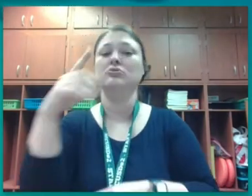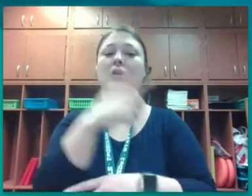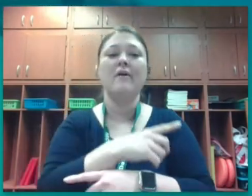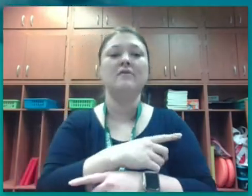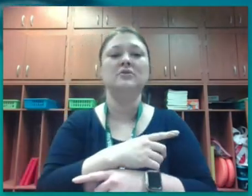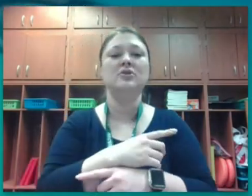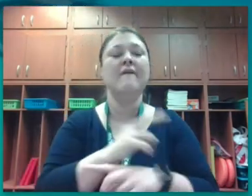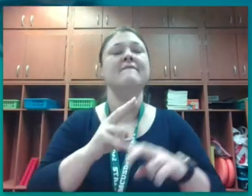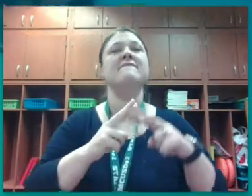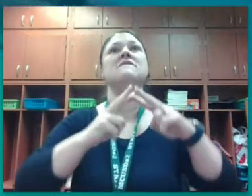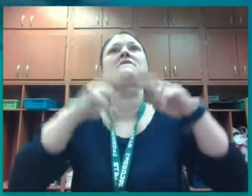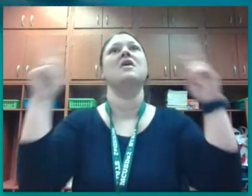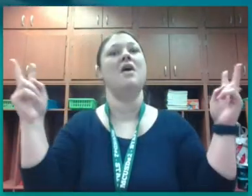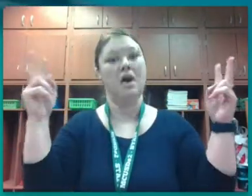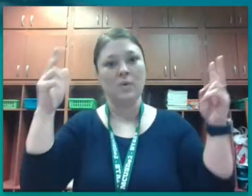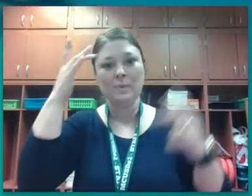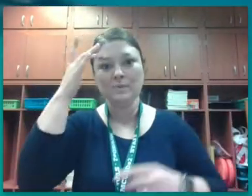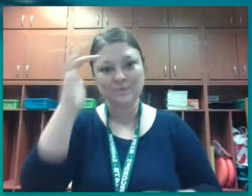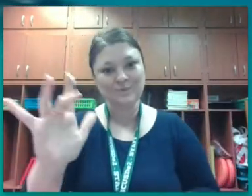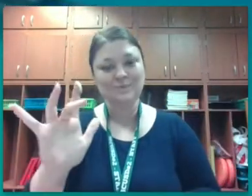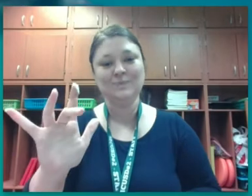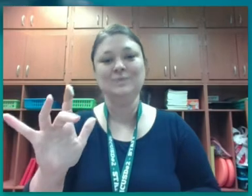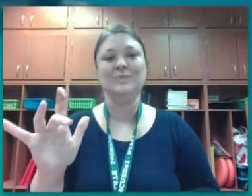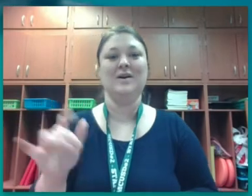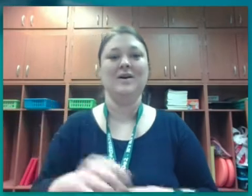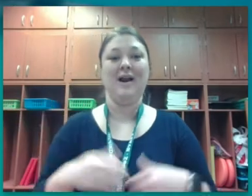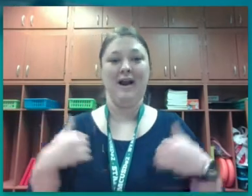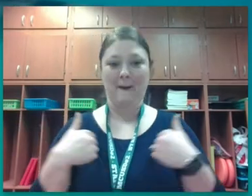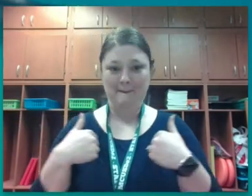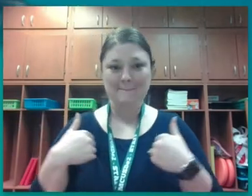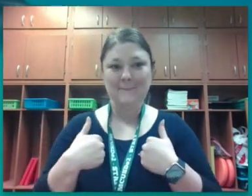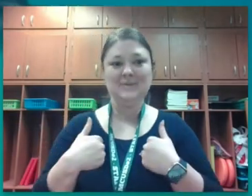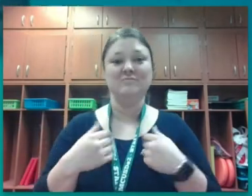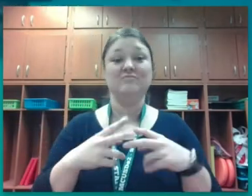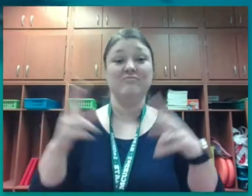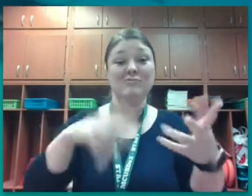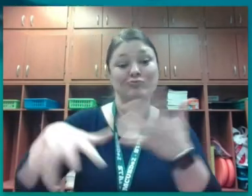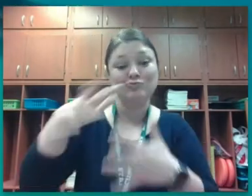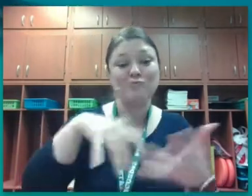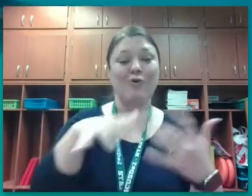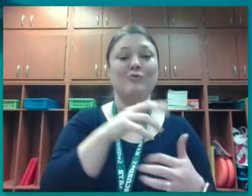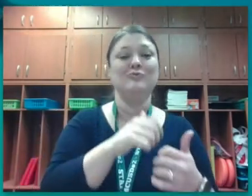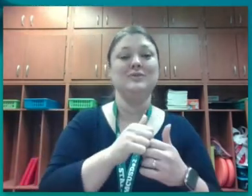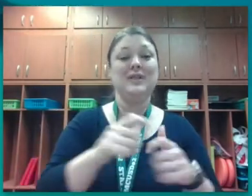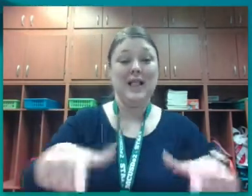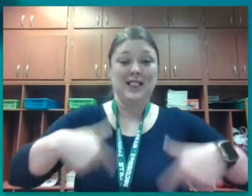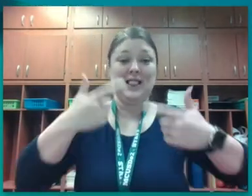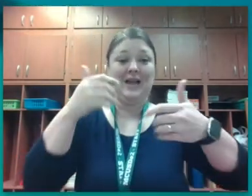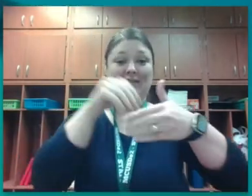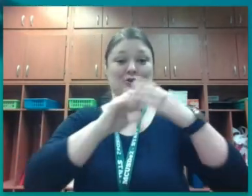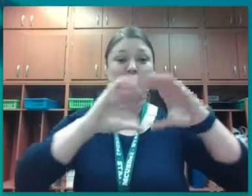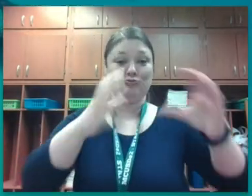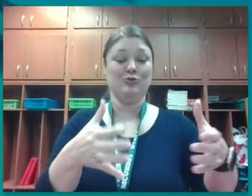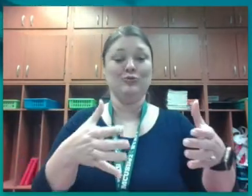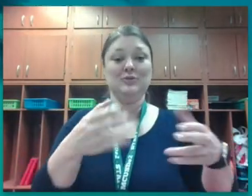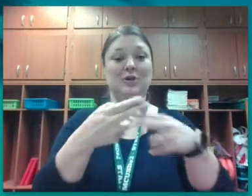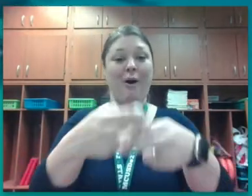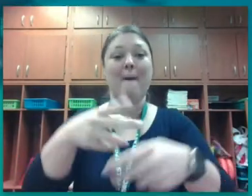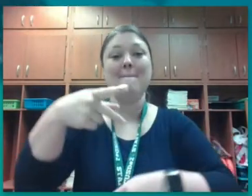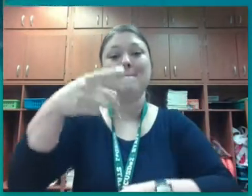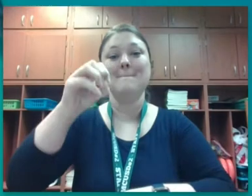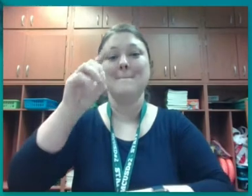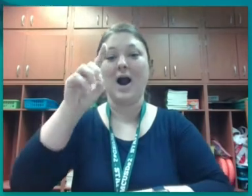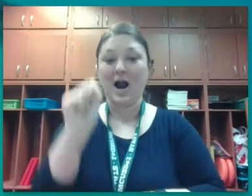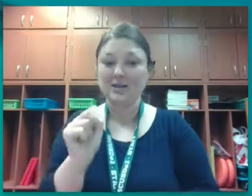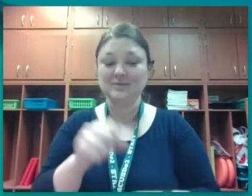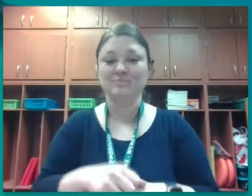intelligent creatures they're very social and live in groups called pods so it's